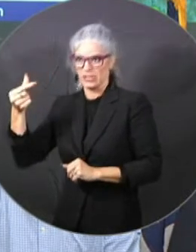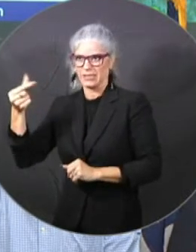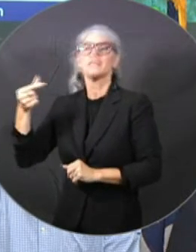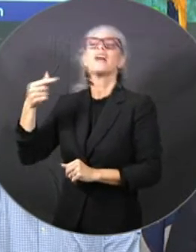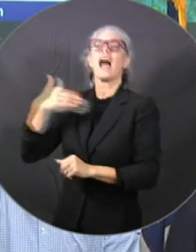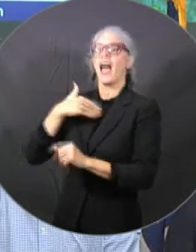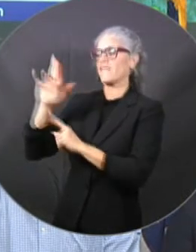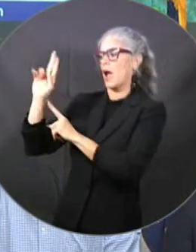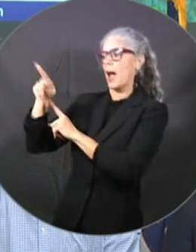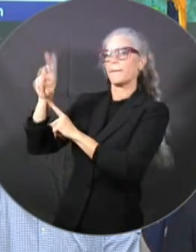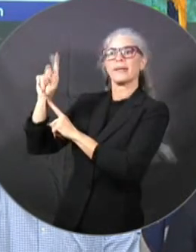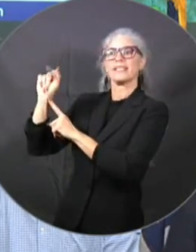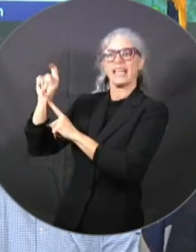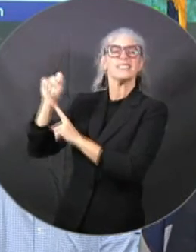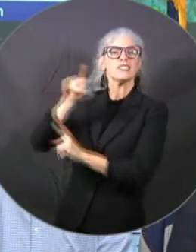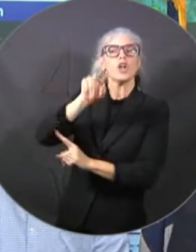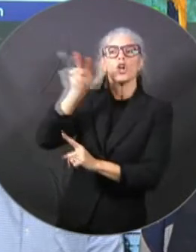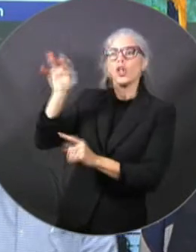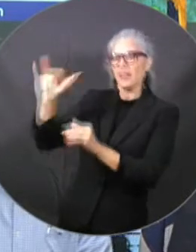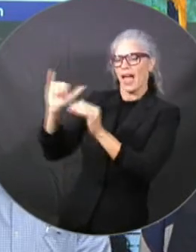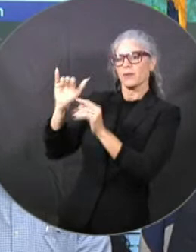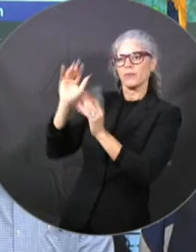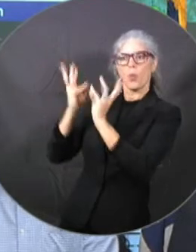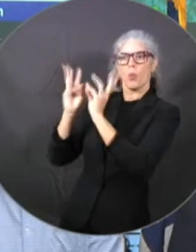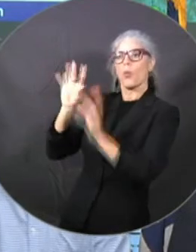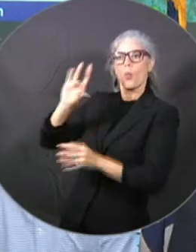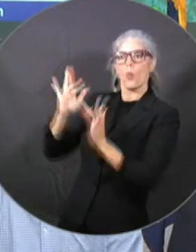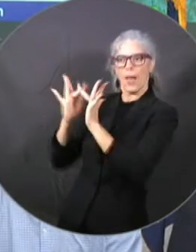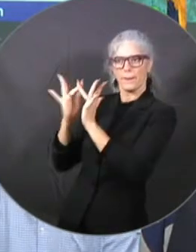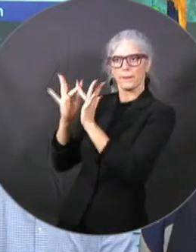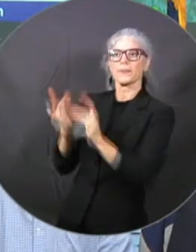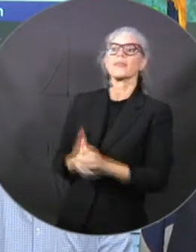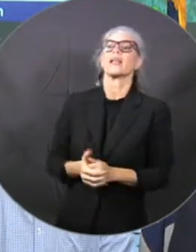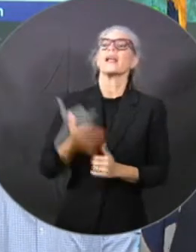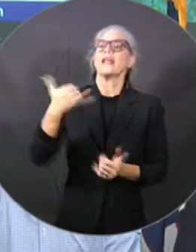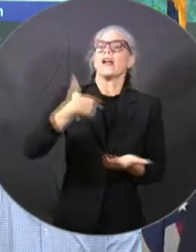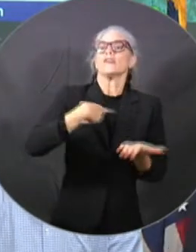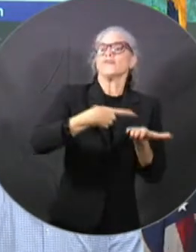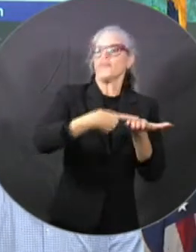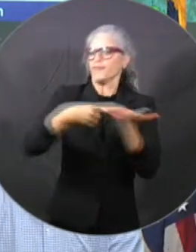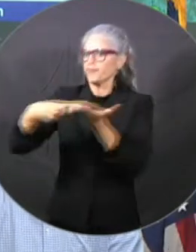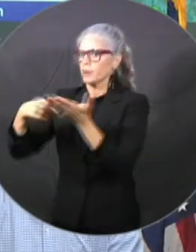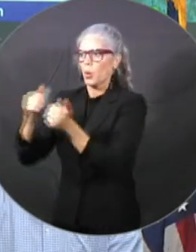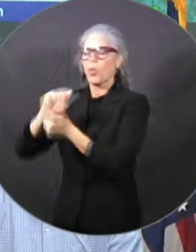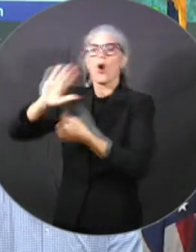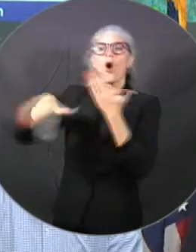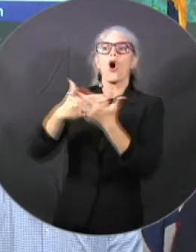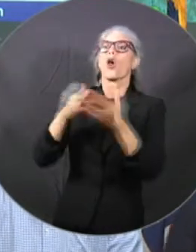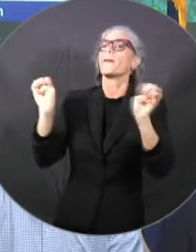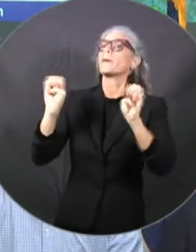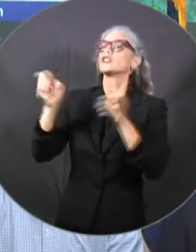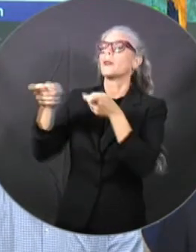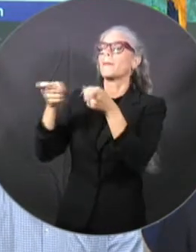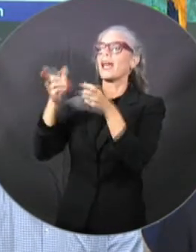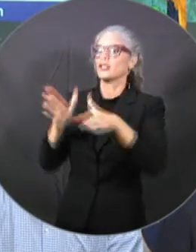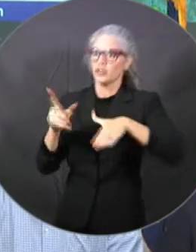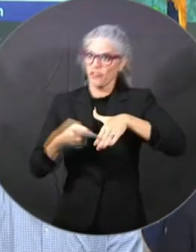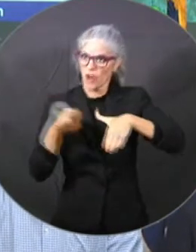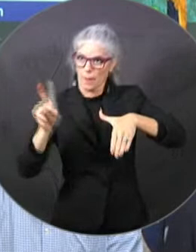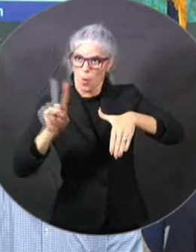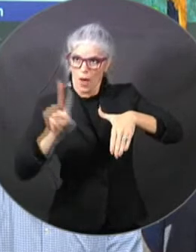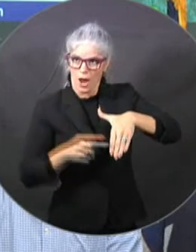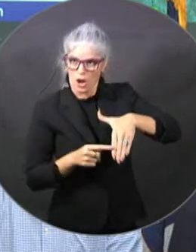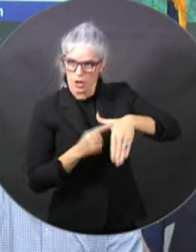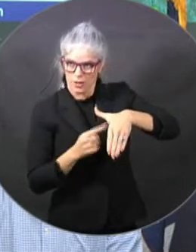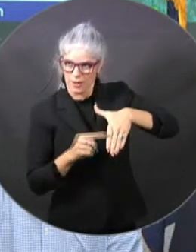I have spoken with all of the Coastal County EM directors from Manatee County all the way up to Levy County. I have left